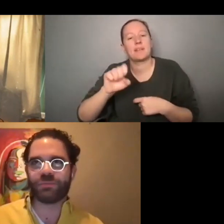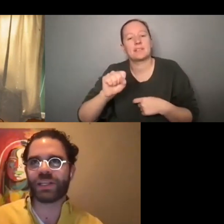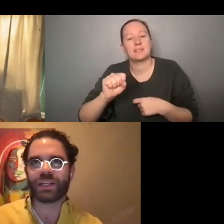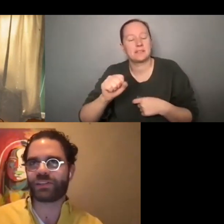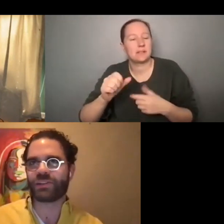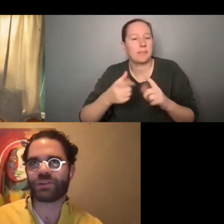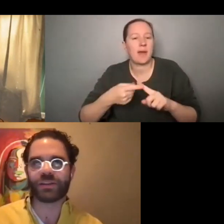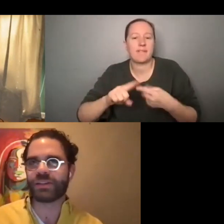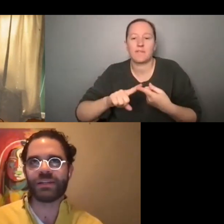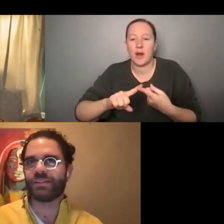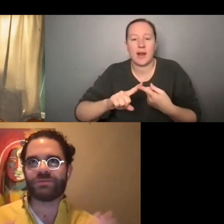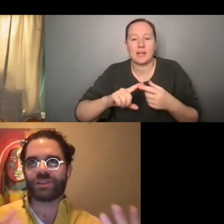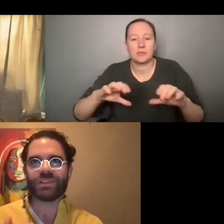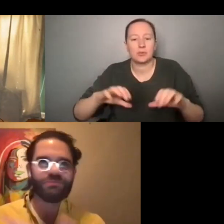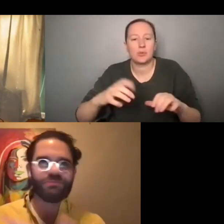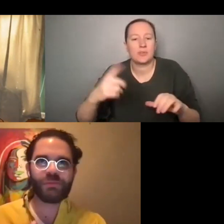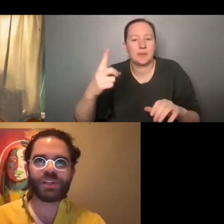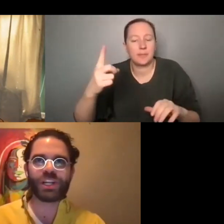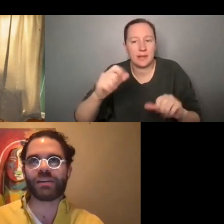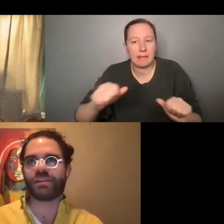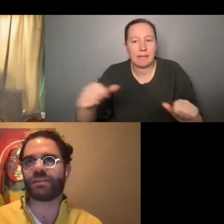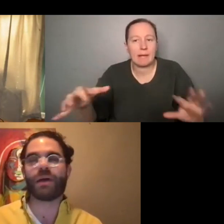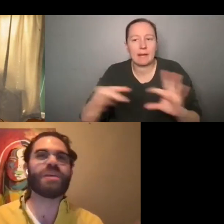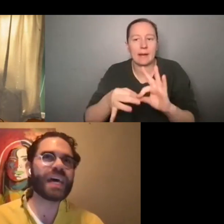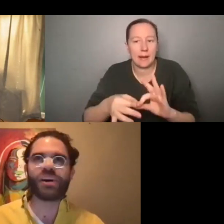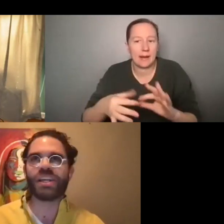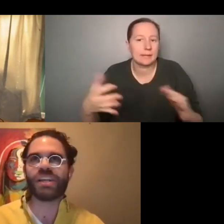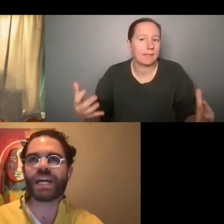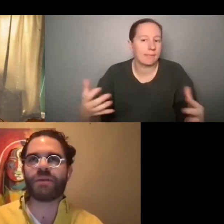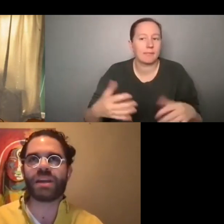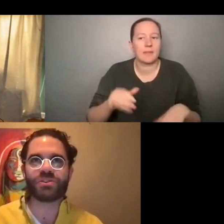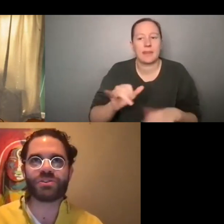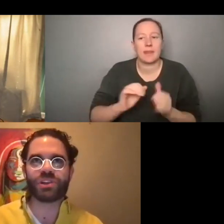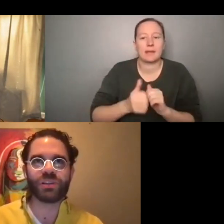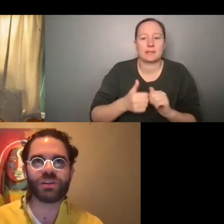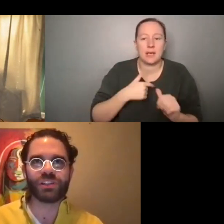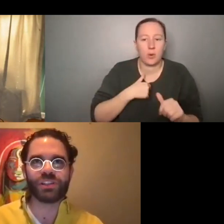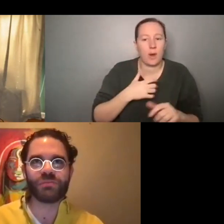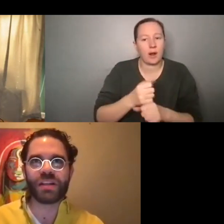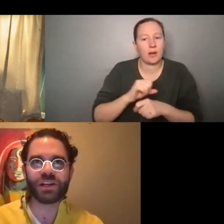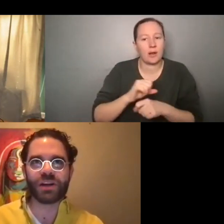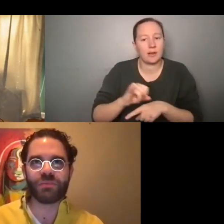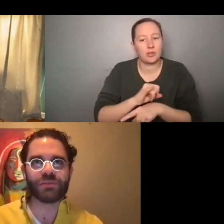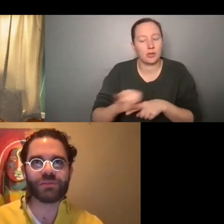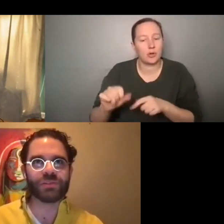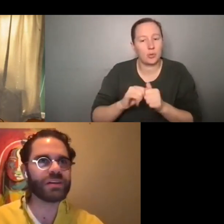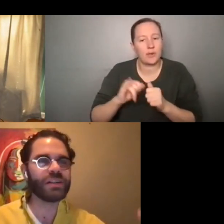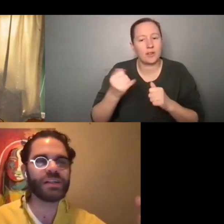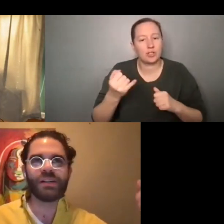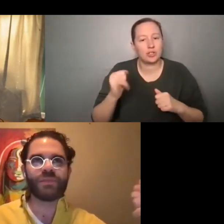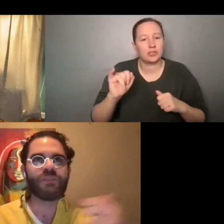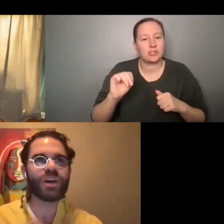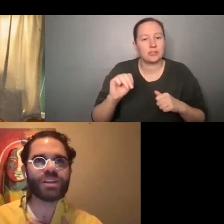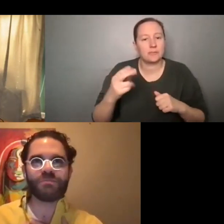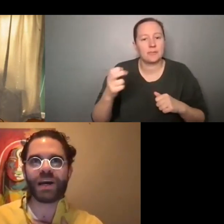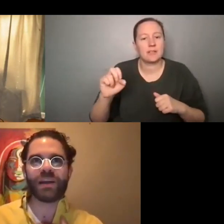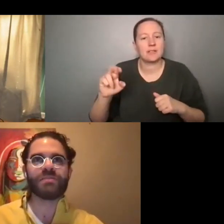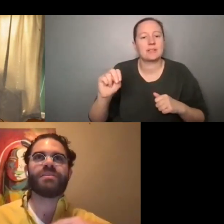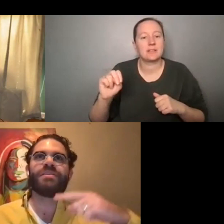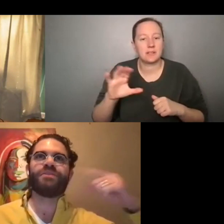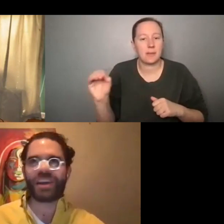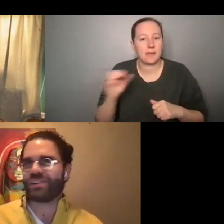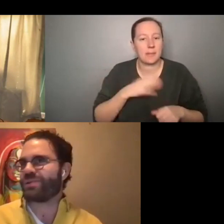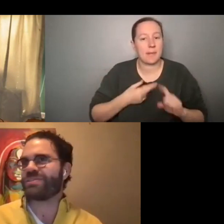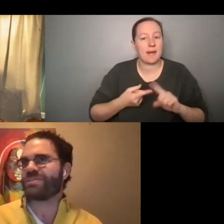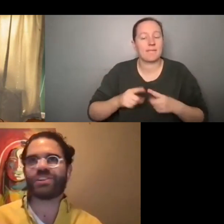know how you could be connected to it, but give him a chance. And I mean, that's how I even got my internship with the Jim Henson company. was a, a friend of mine